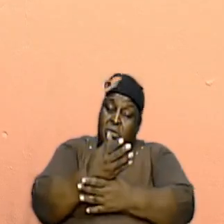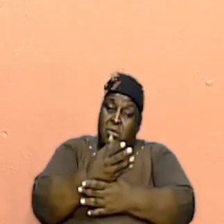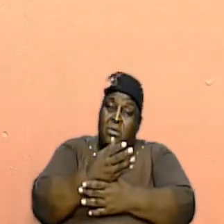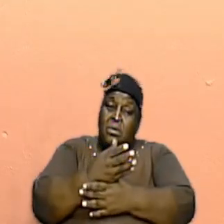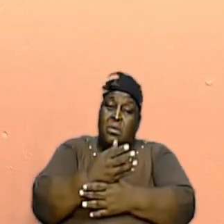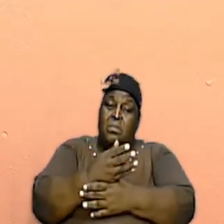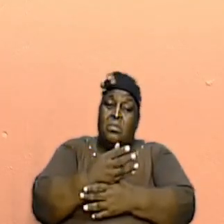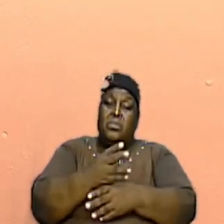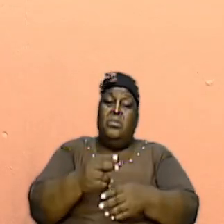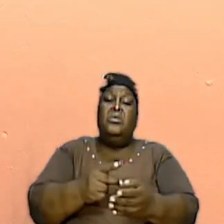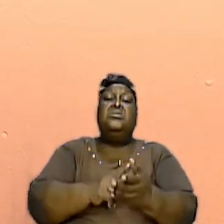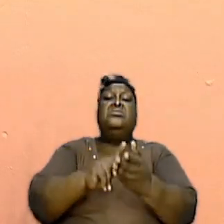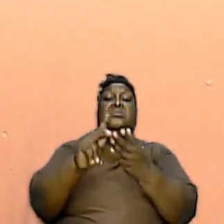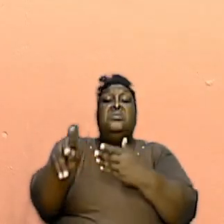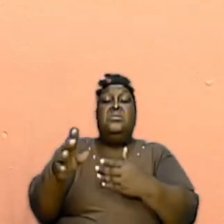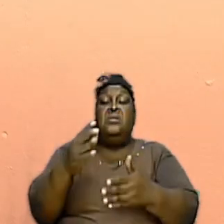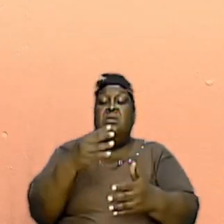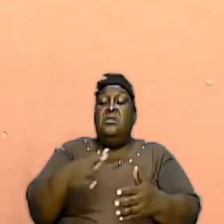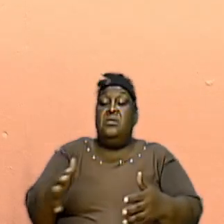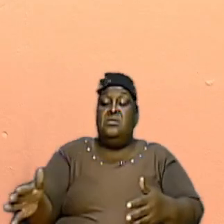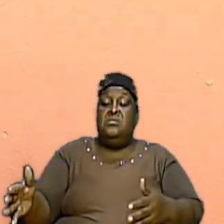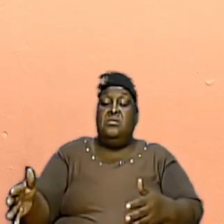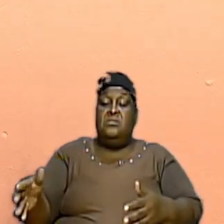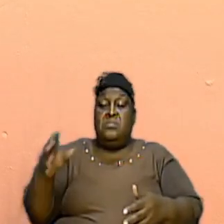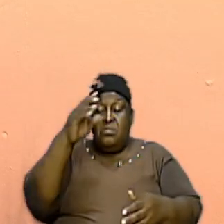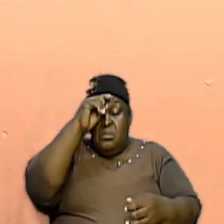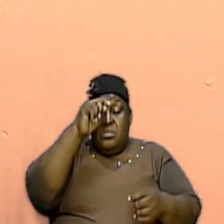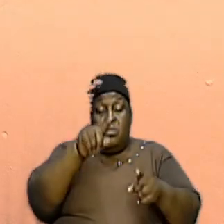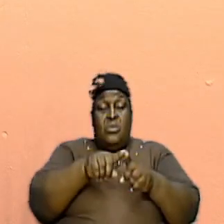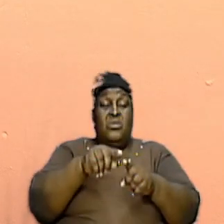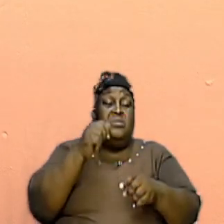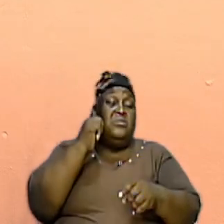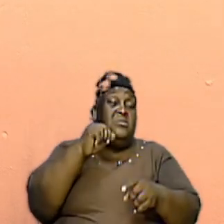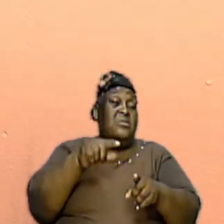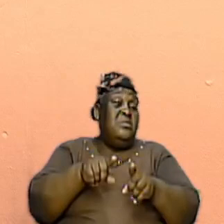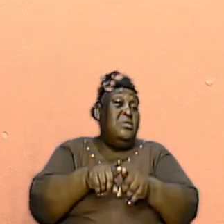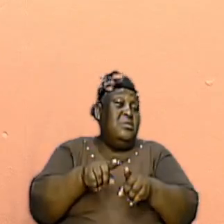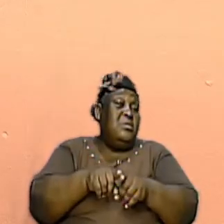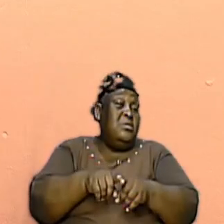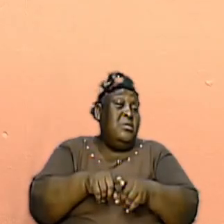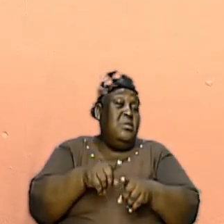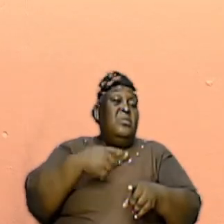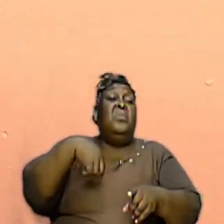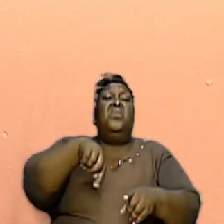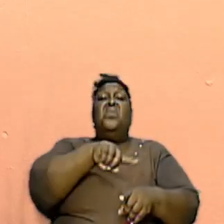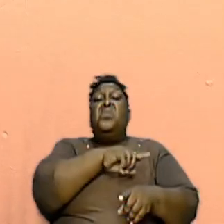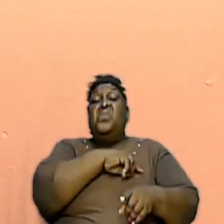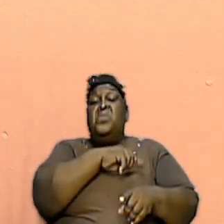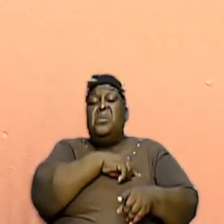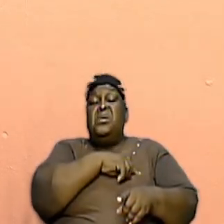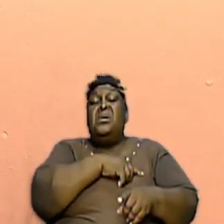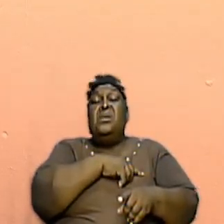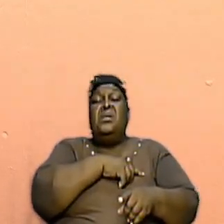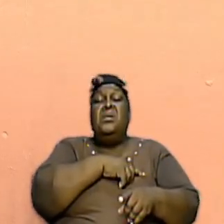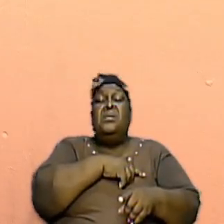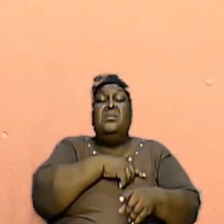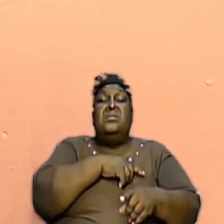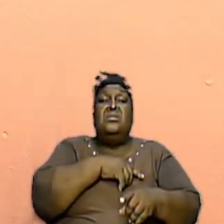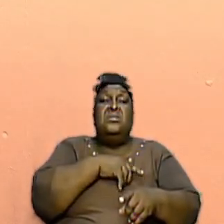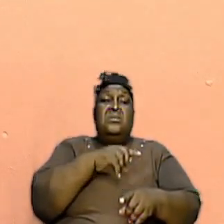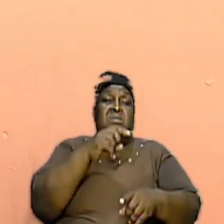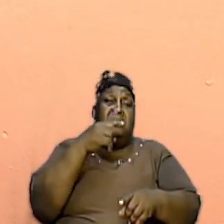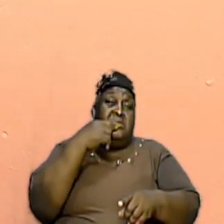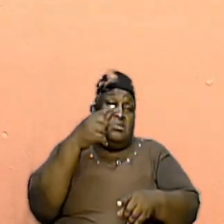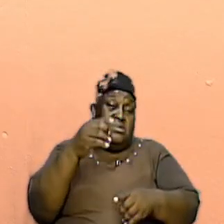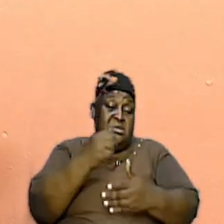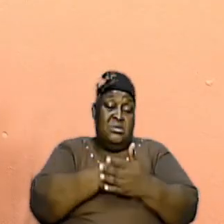things, brothers and sisters, that we emphasized, one of the points that I really wanted to